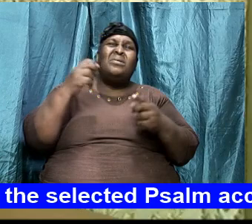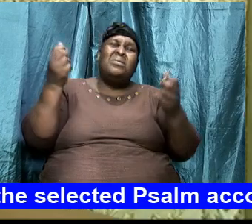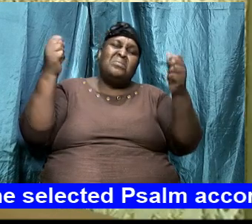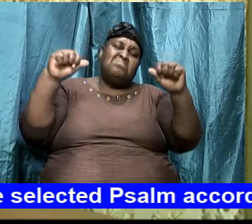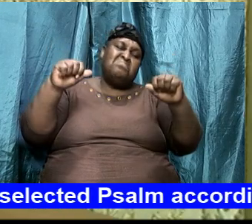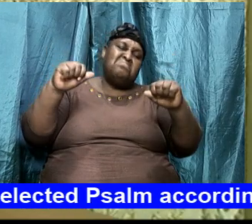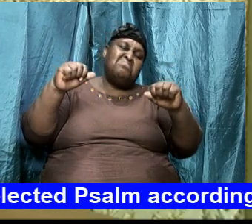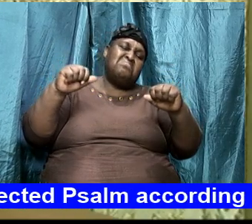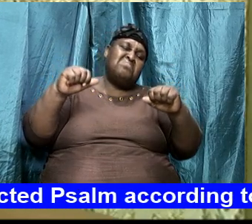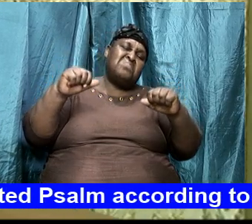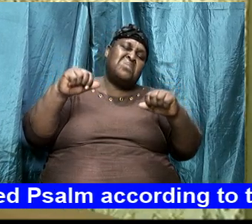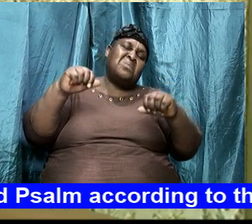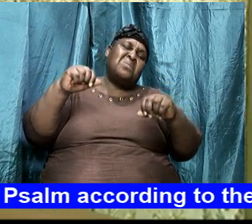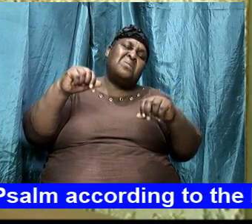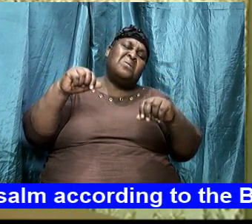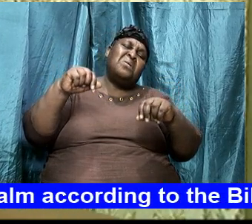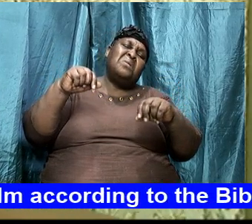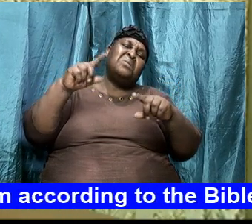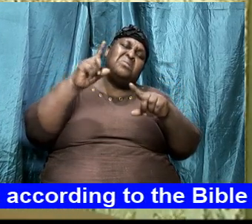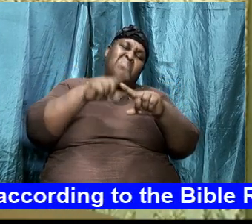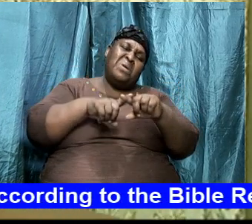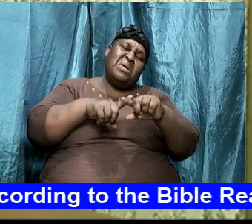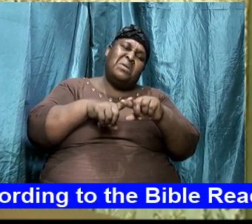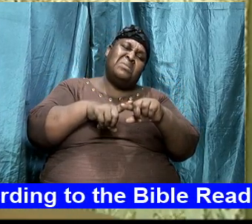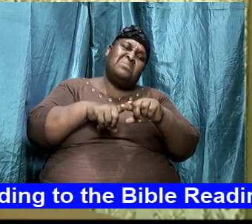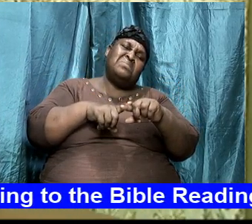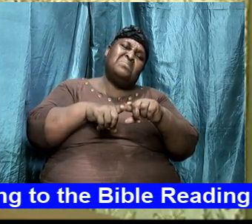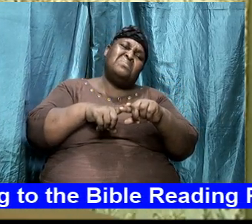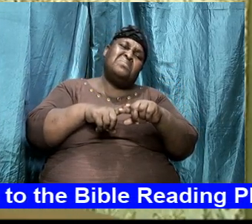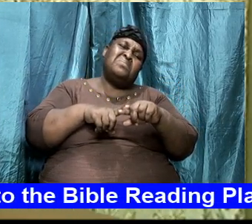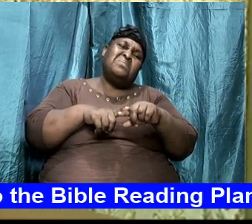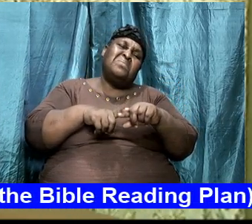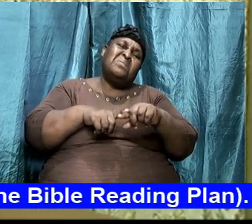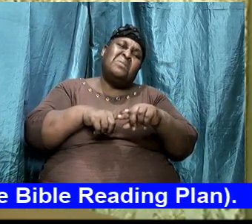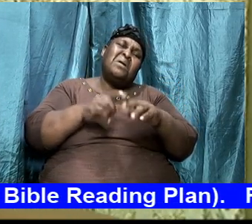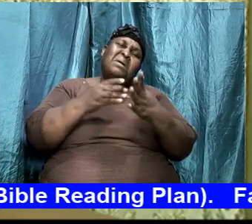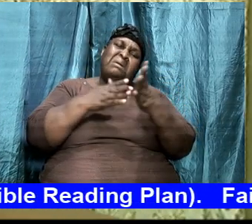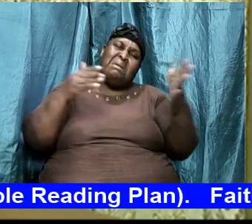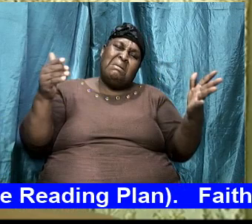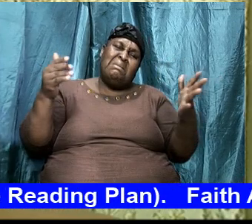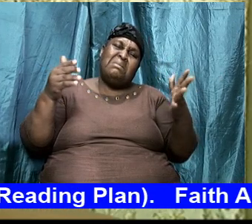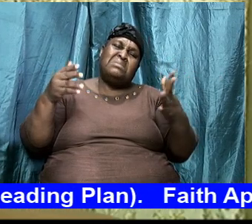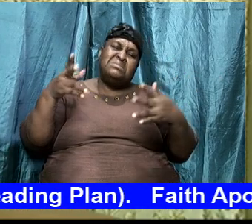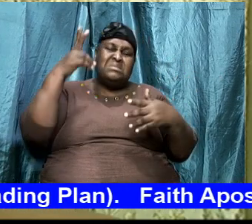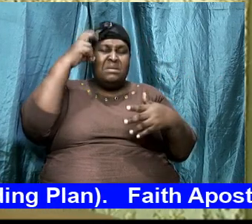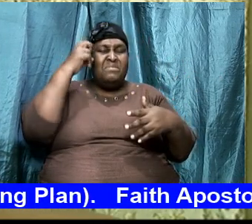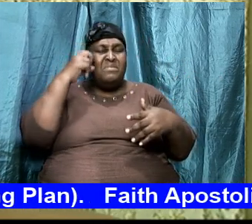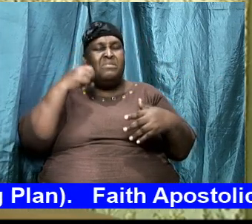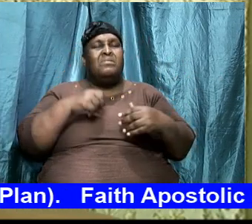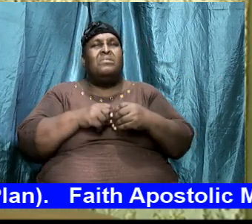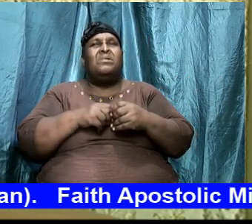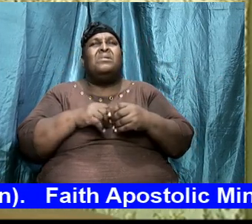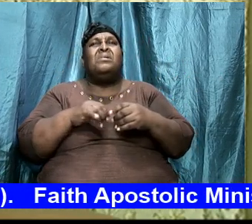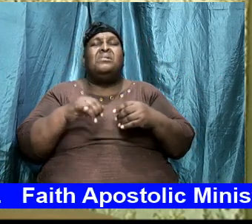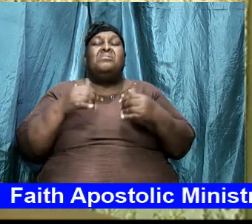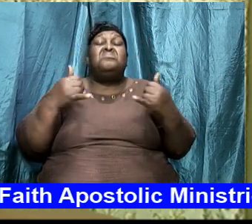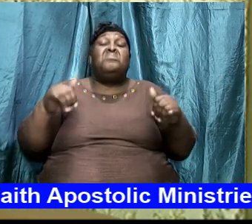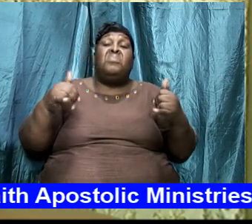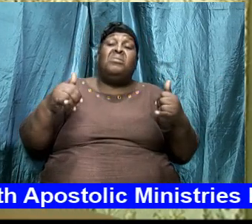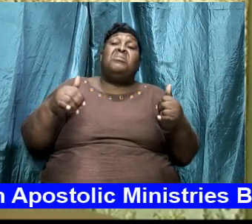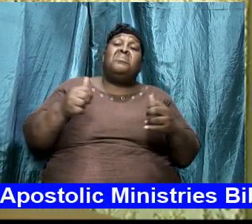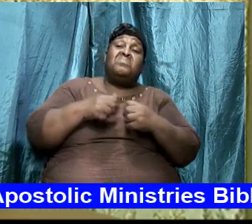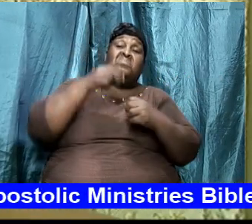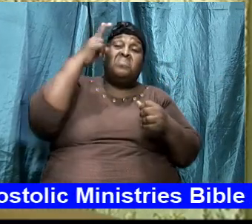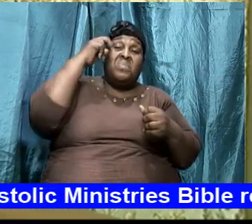stand against the adversary I tell you what the adversary is doing while you are dancing with the adversary and he's in disguise he's